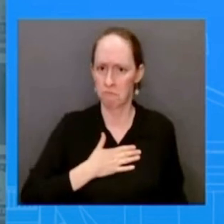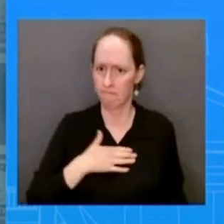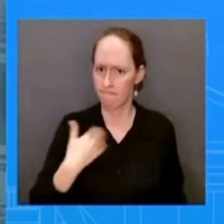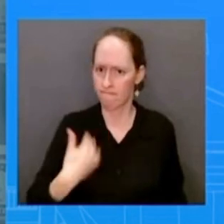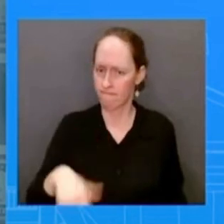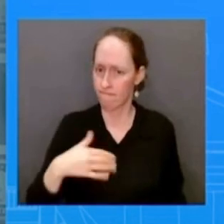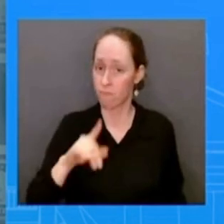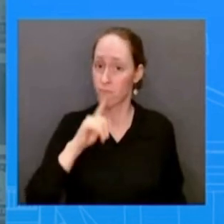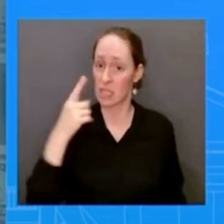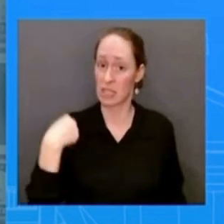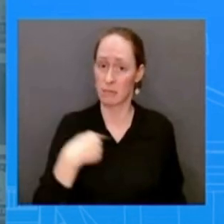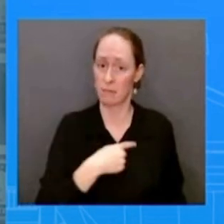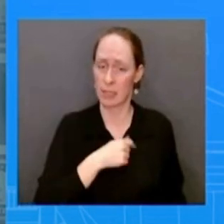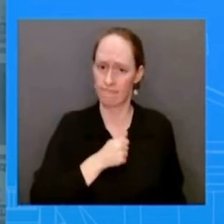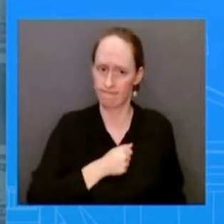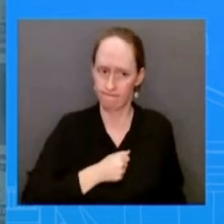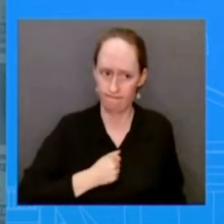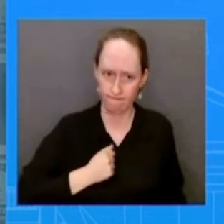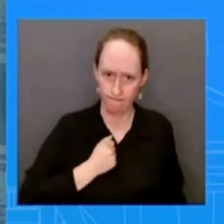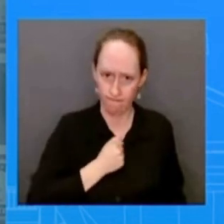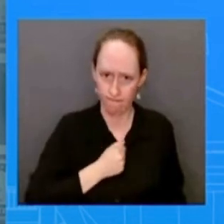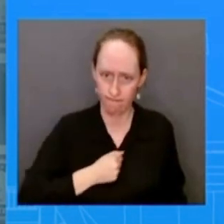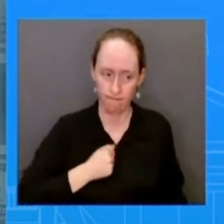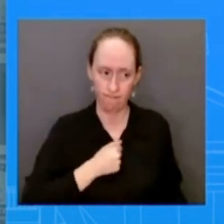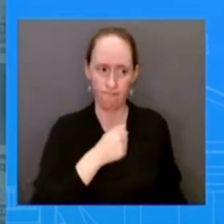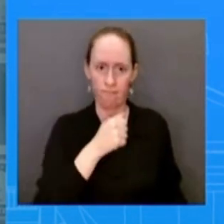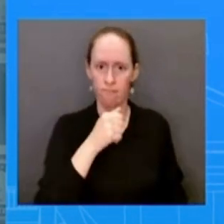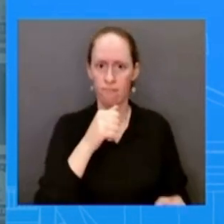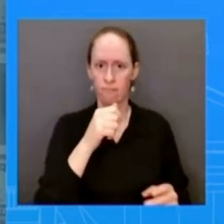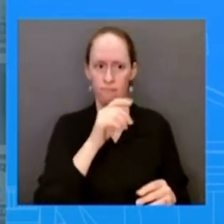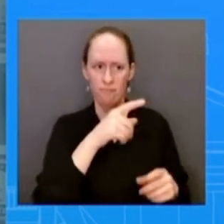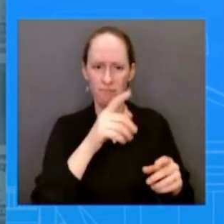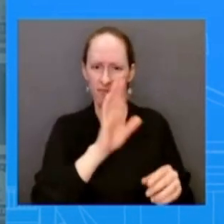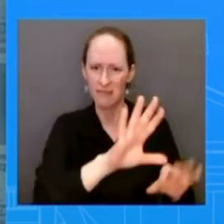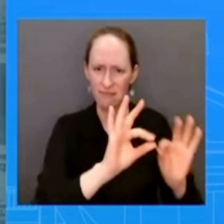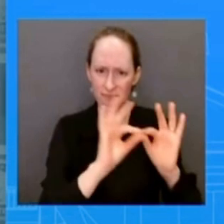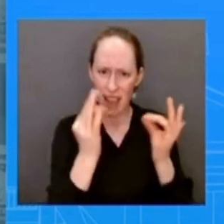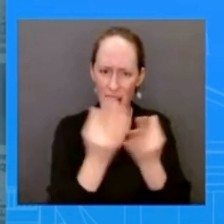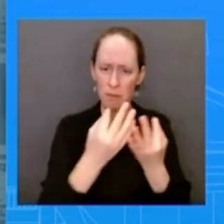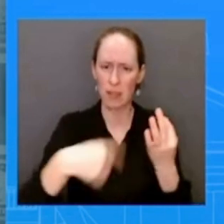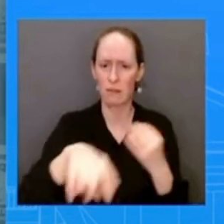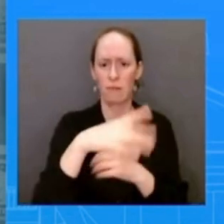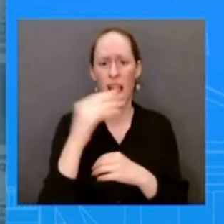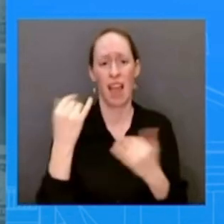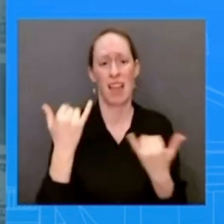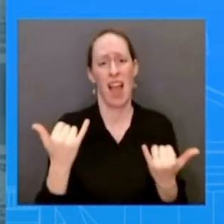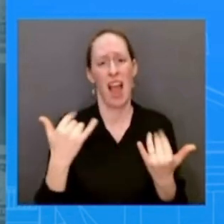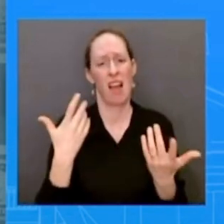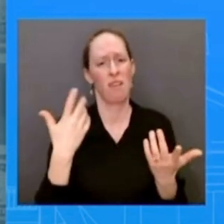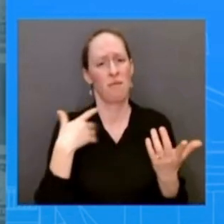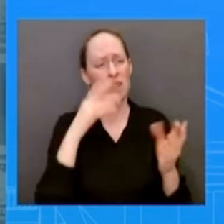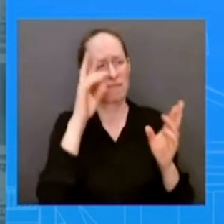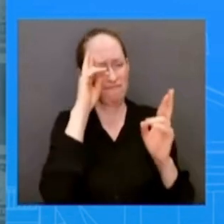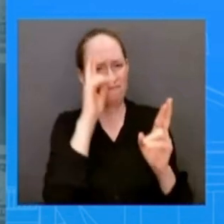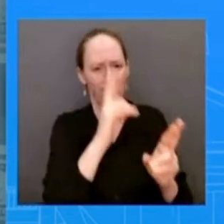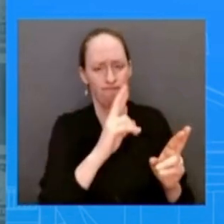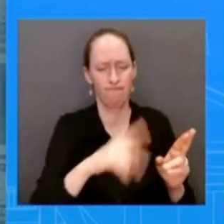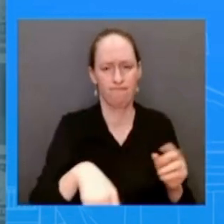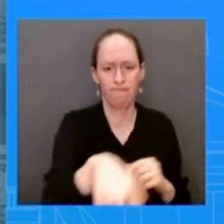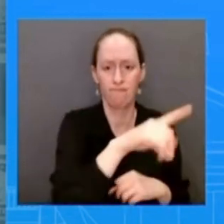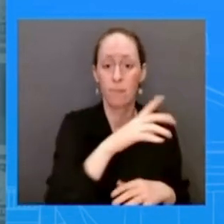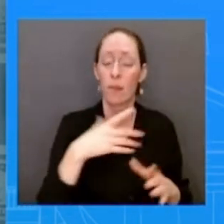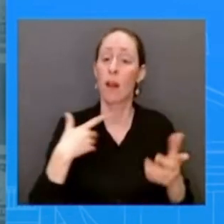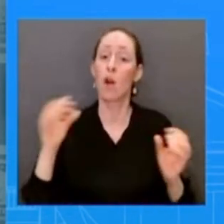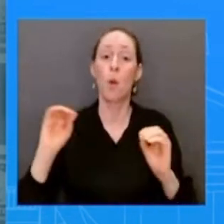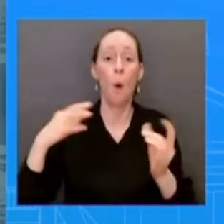families we are going to refrain from further comment about those circumstances at this time i can